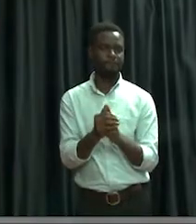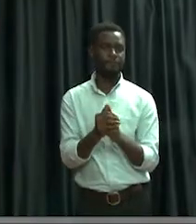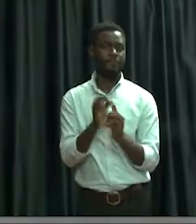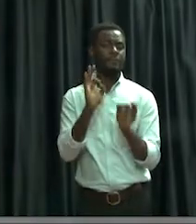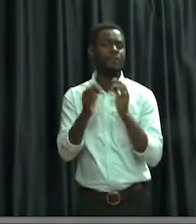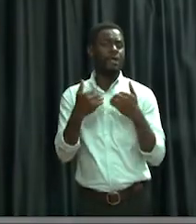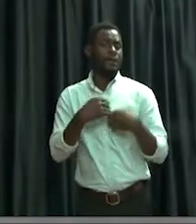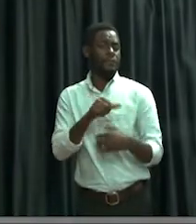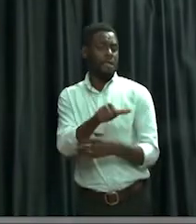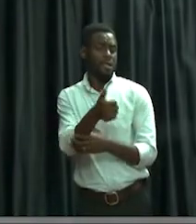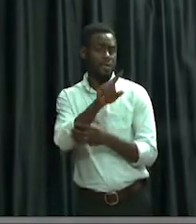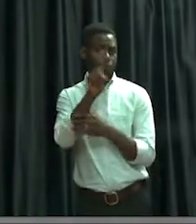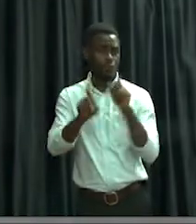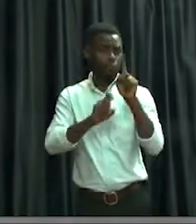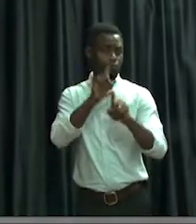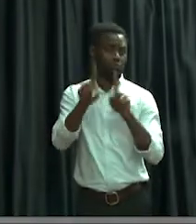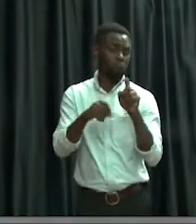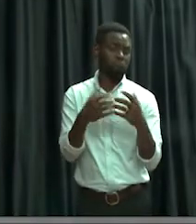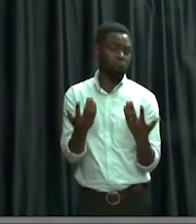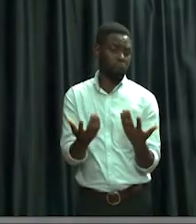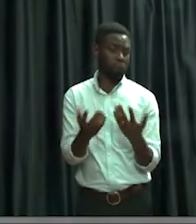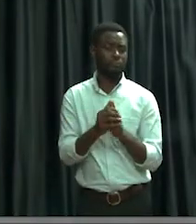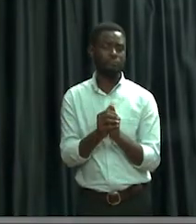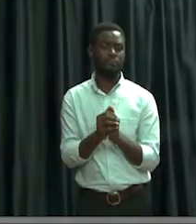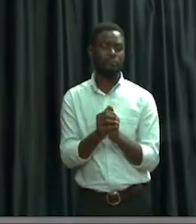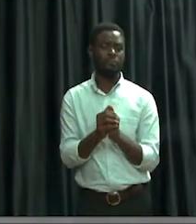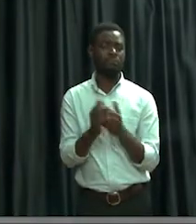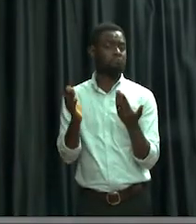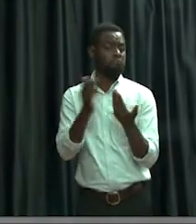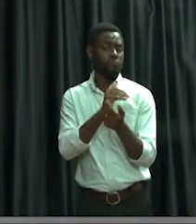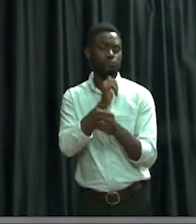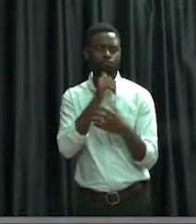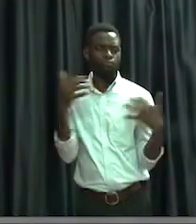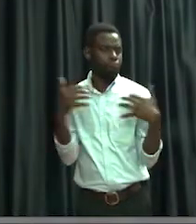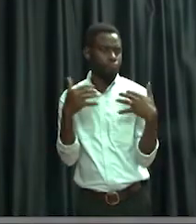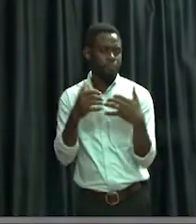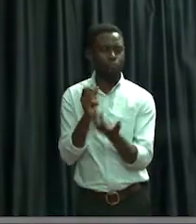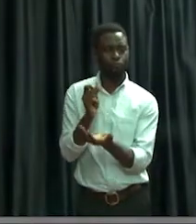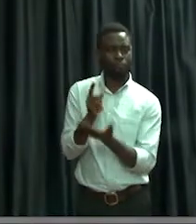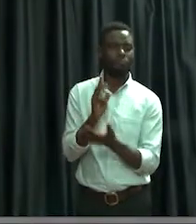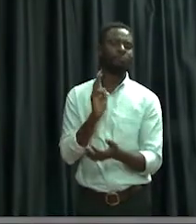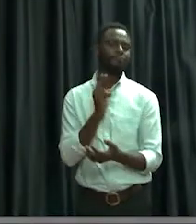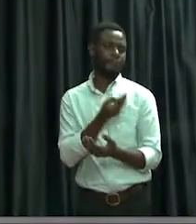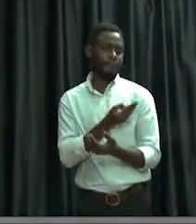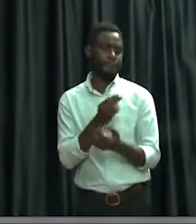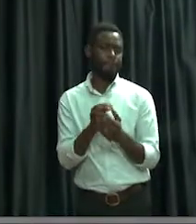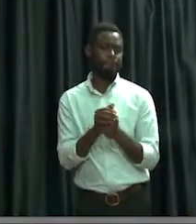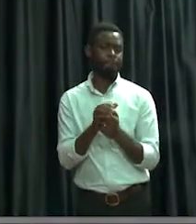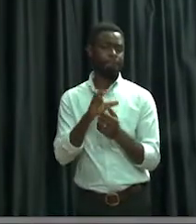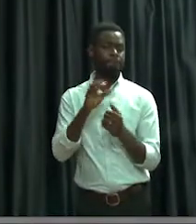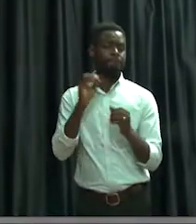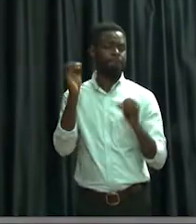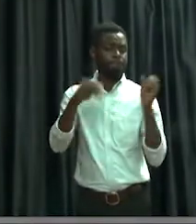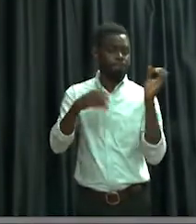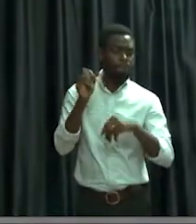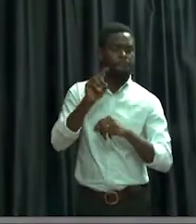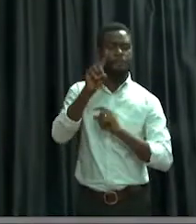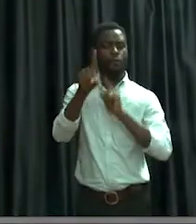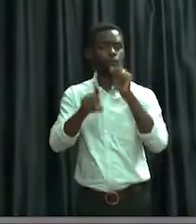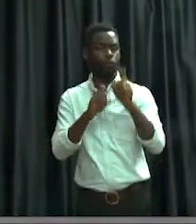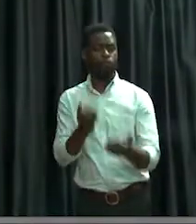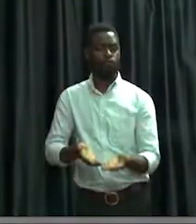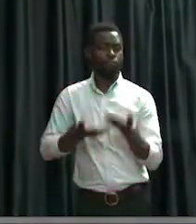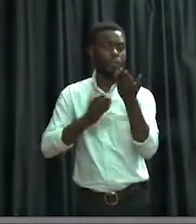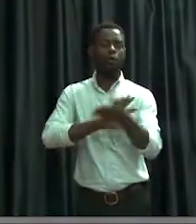If you have a question at any point in the program, do not hesitate to reach out to us. Your comments, your